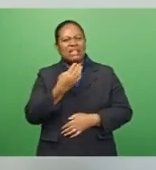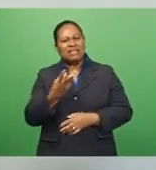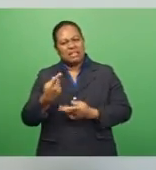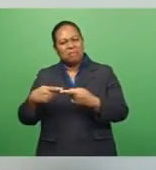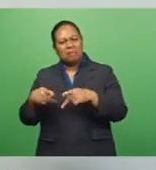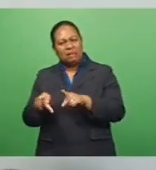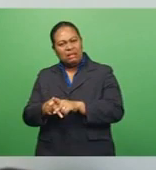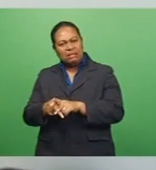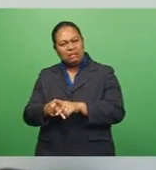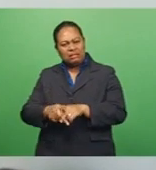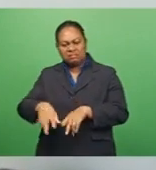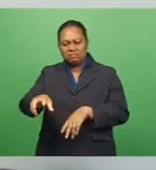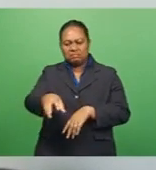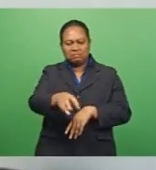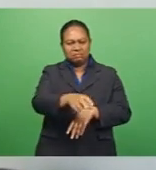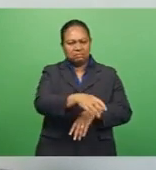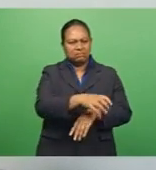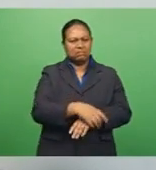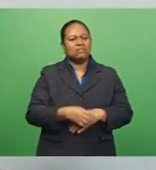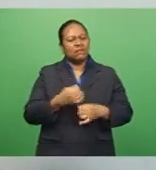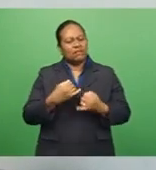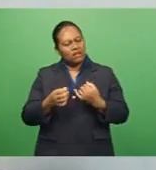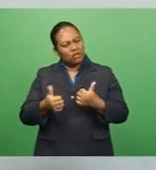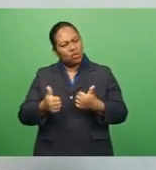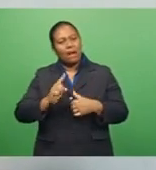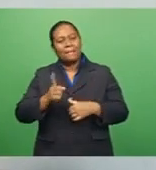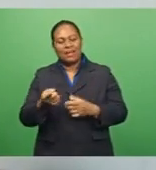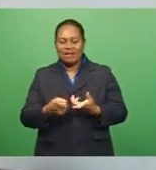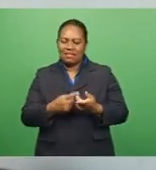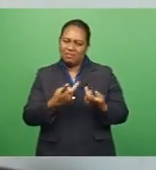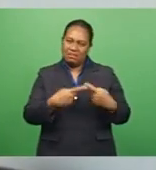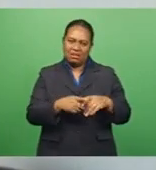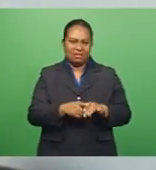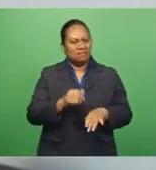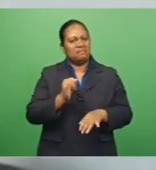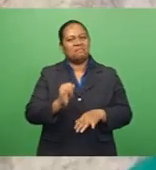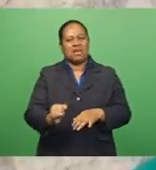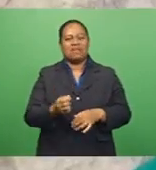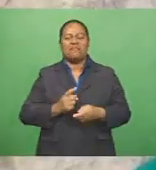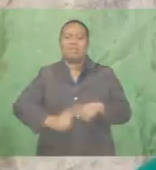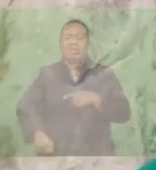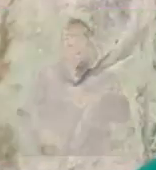Certain areas of roadwork is really good, but in other areas it gets bad easily.